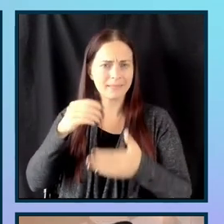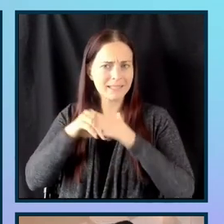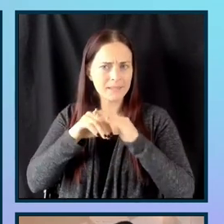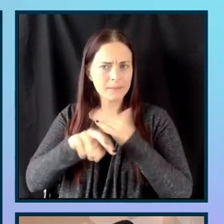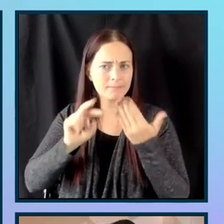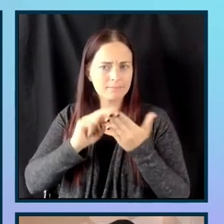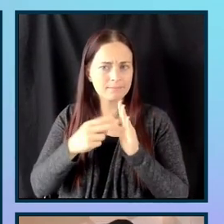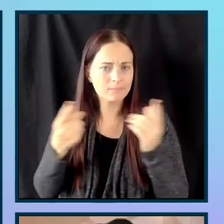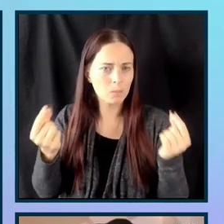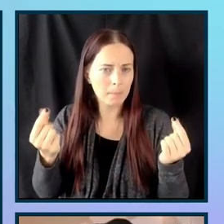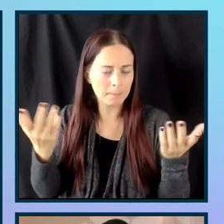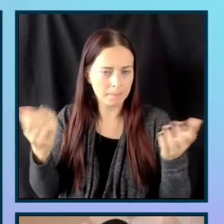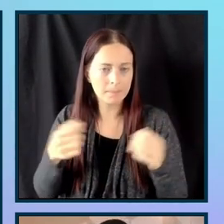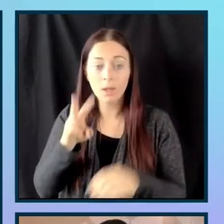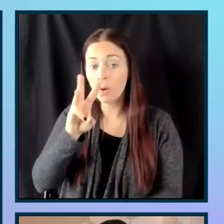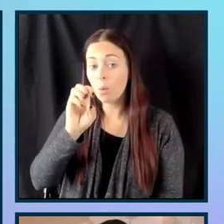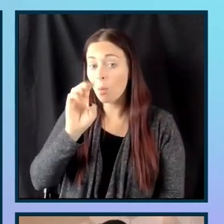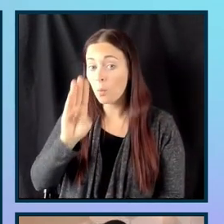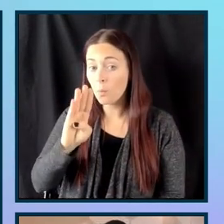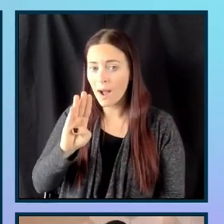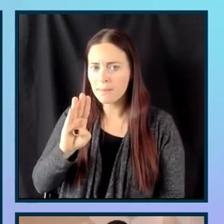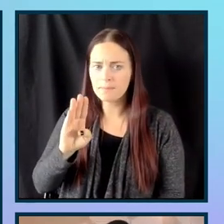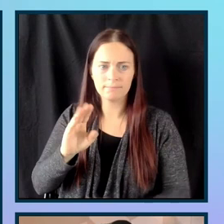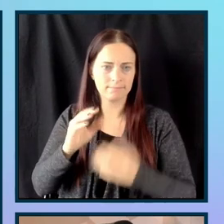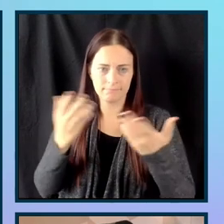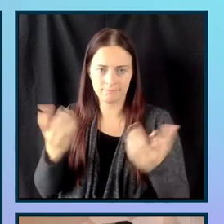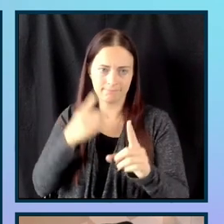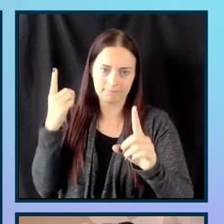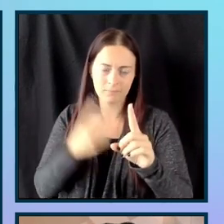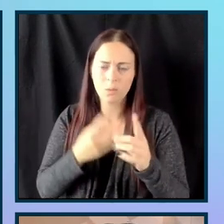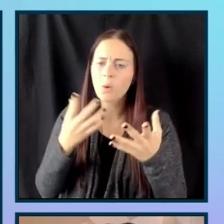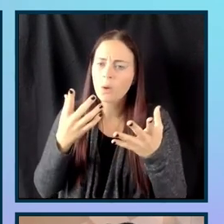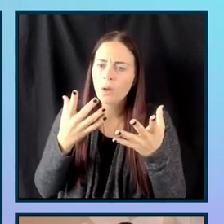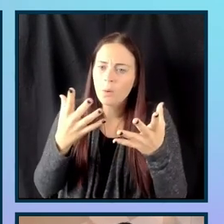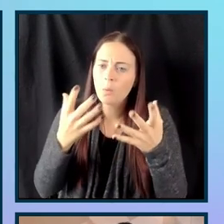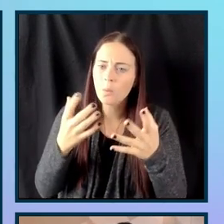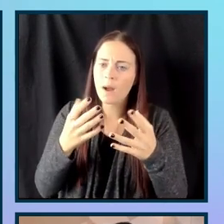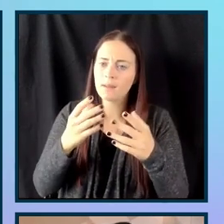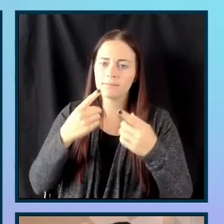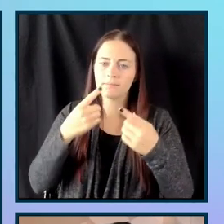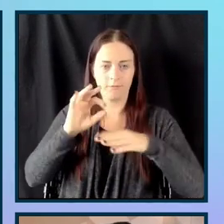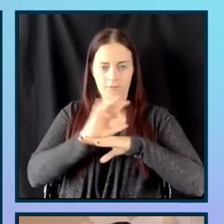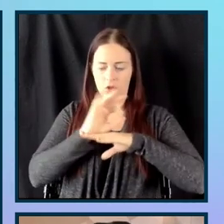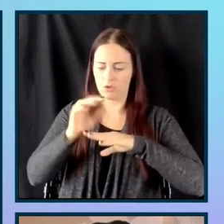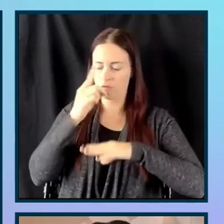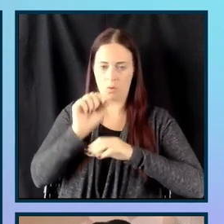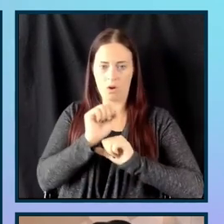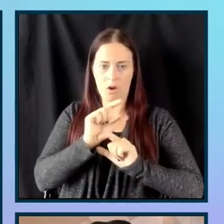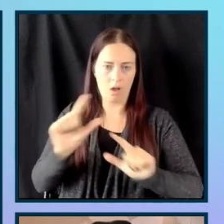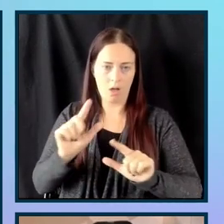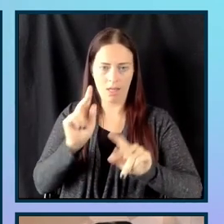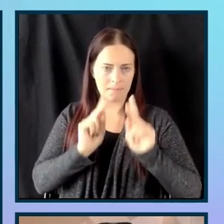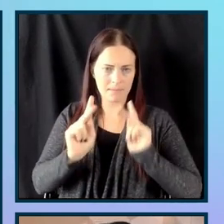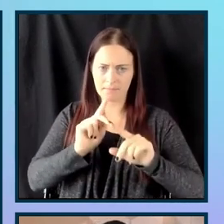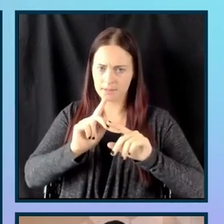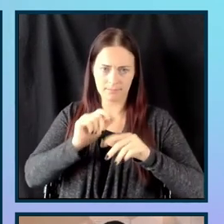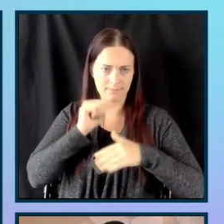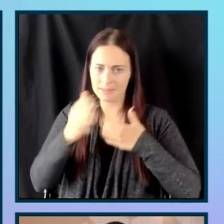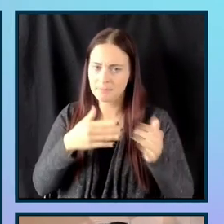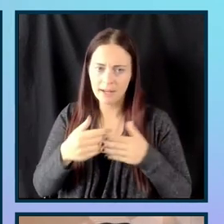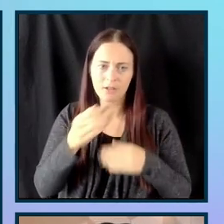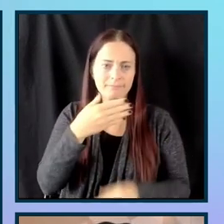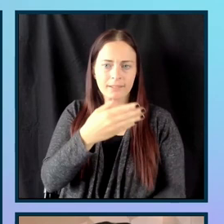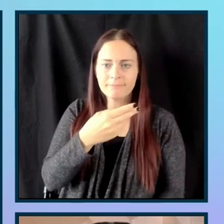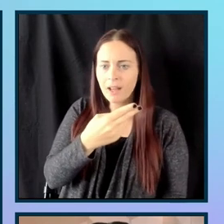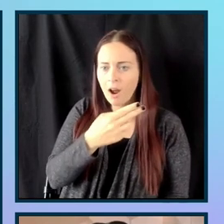So web is fundamentally designed to work for all people, whatever their hardware, software, language, location, or ability. So when we're